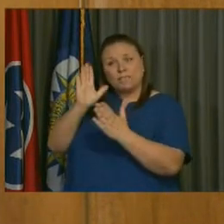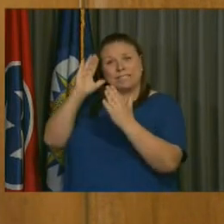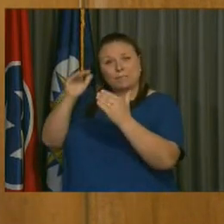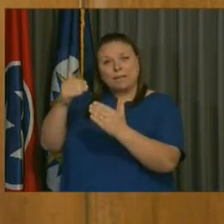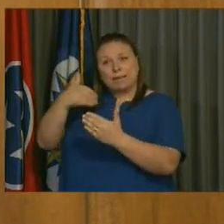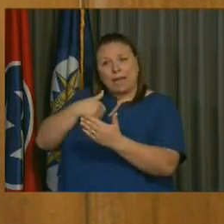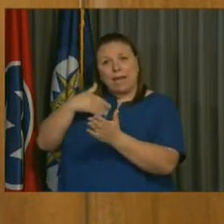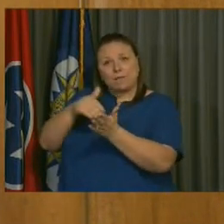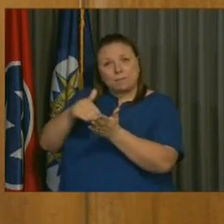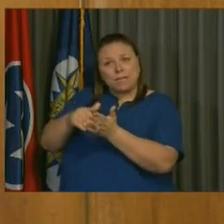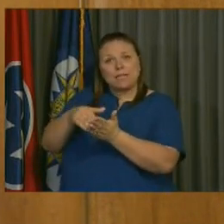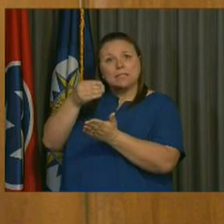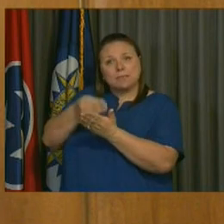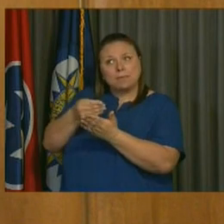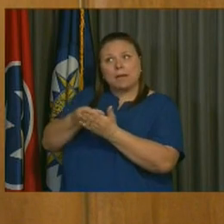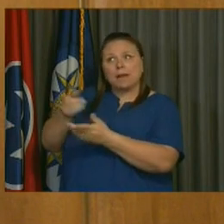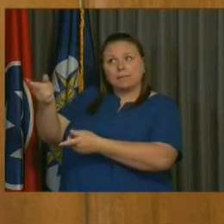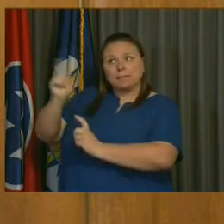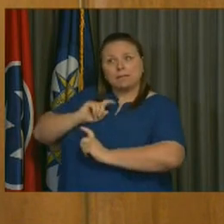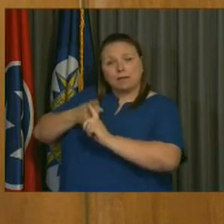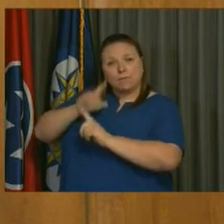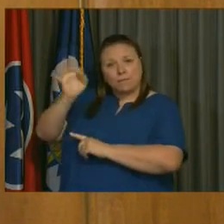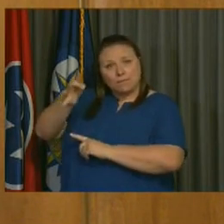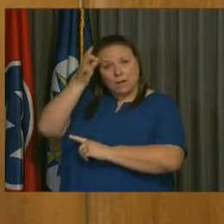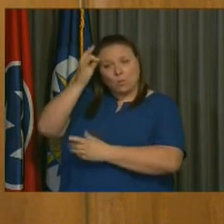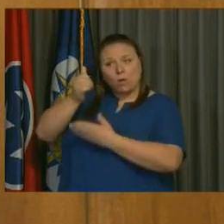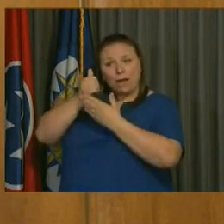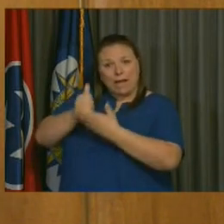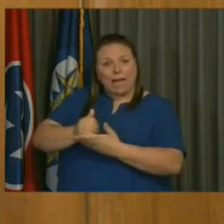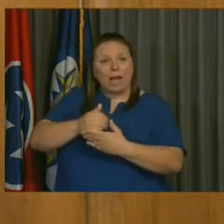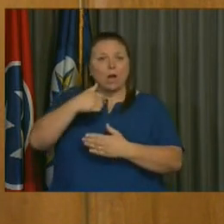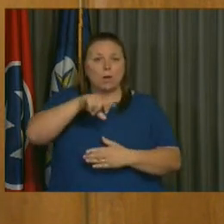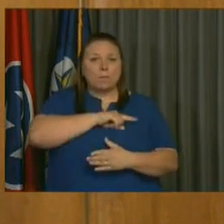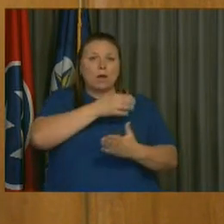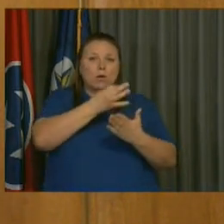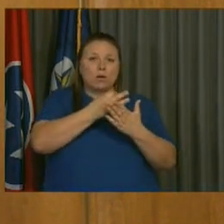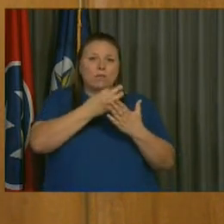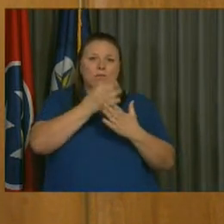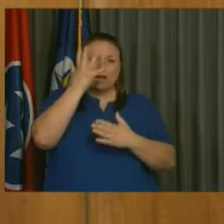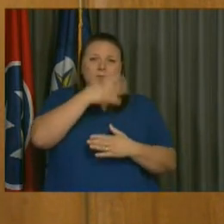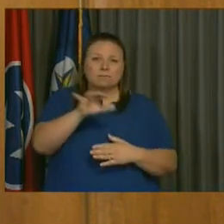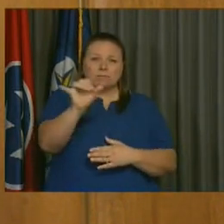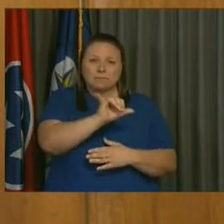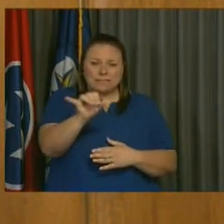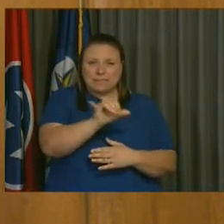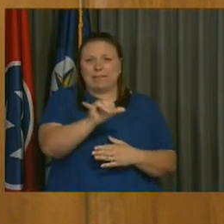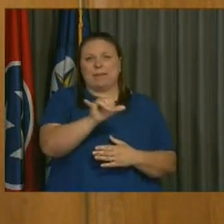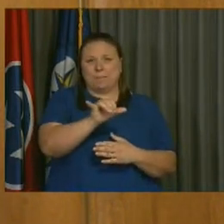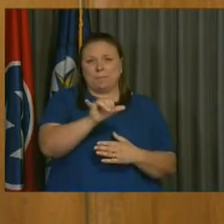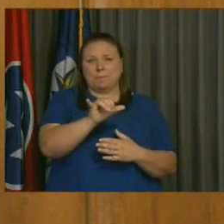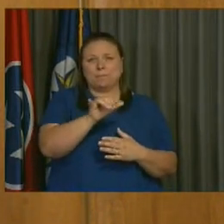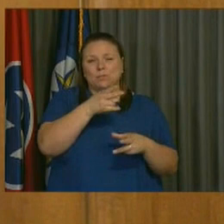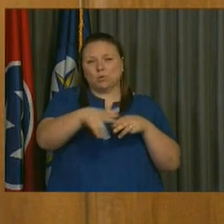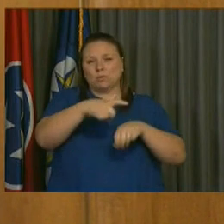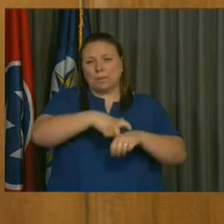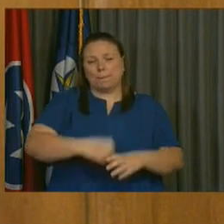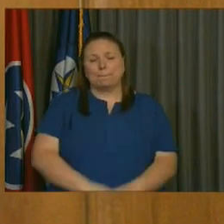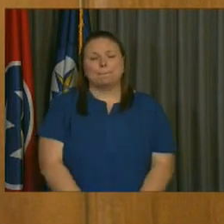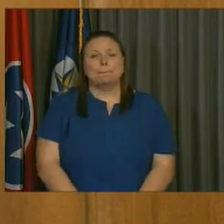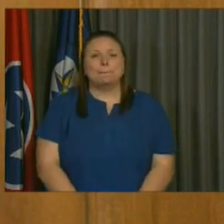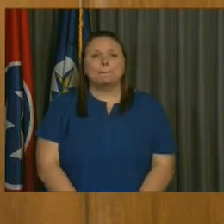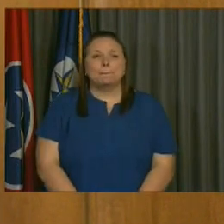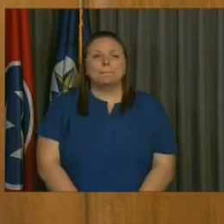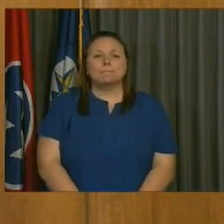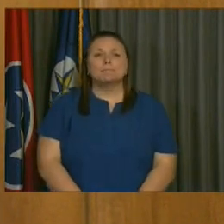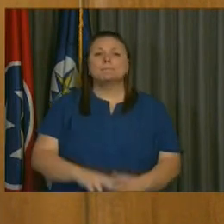receive millions of relief monies that will hopefully make its overall position similar to the general fund in a short period of time. And